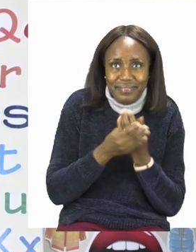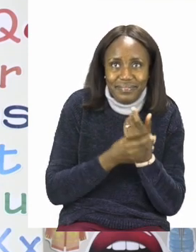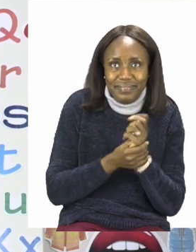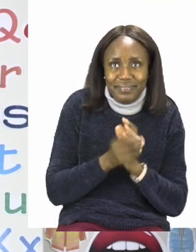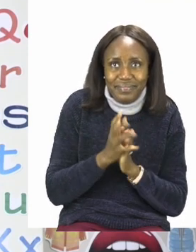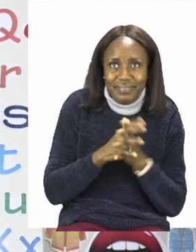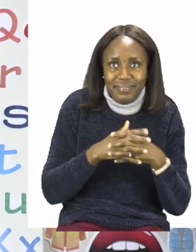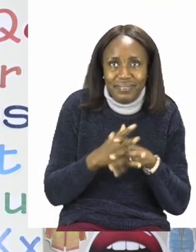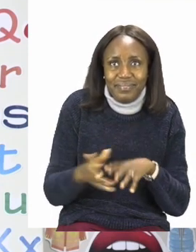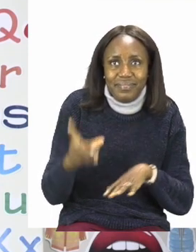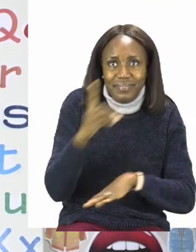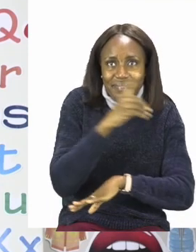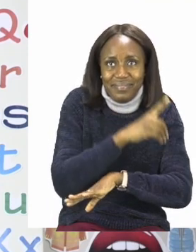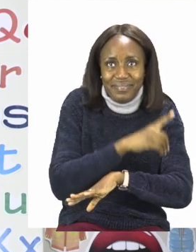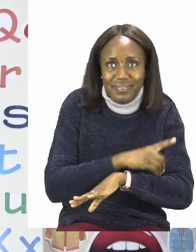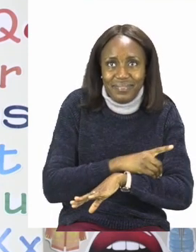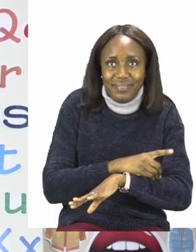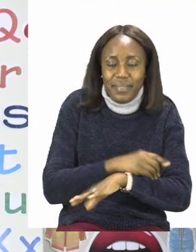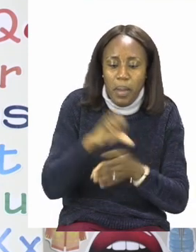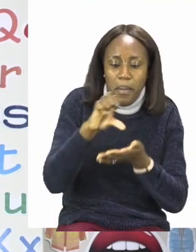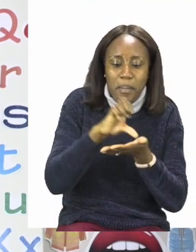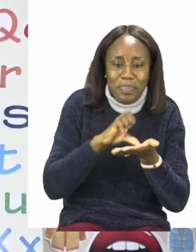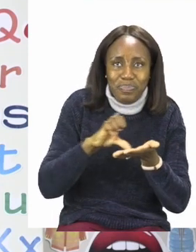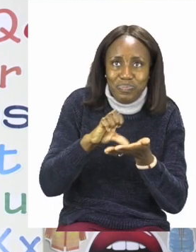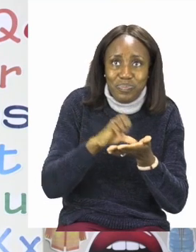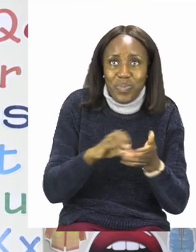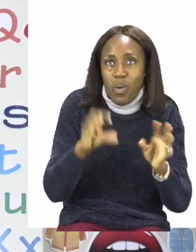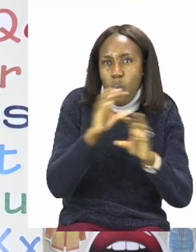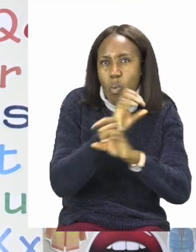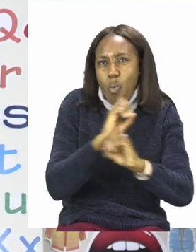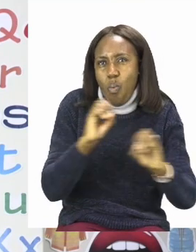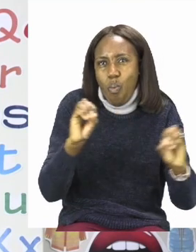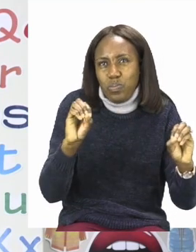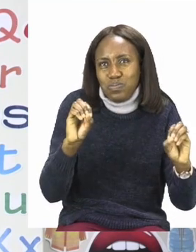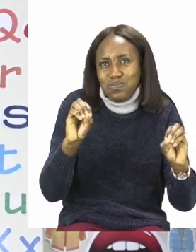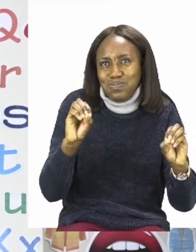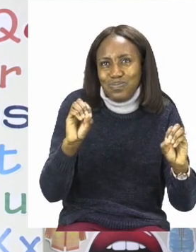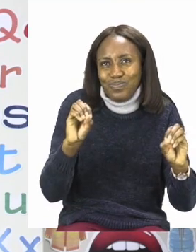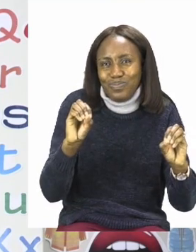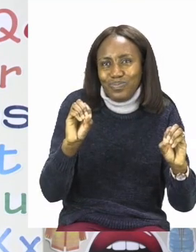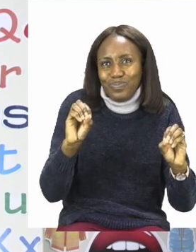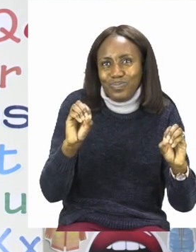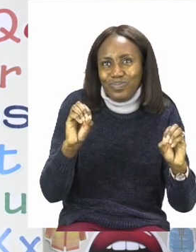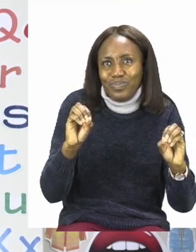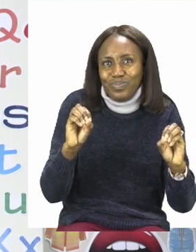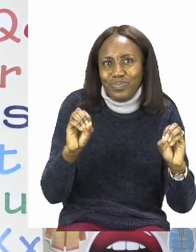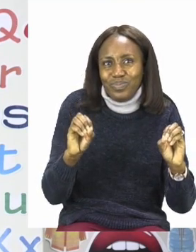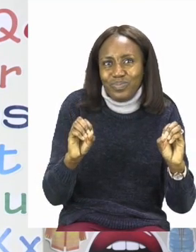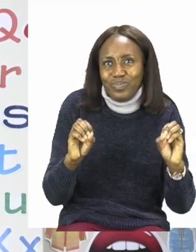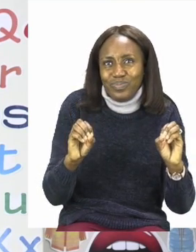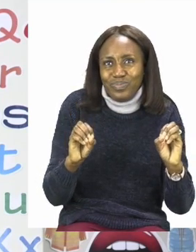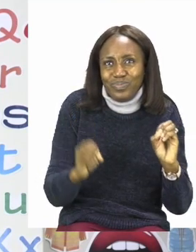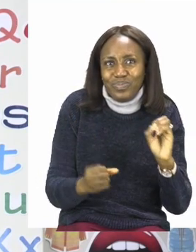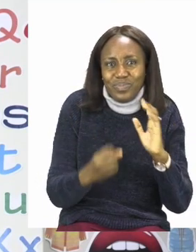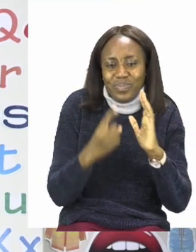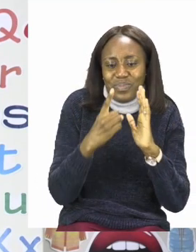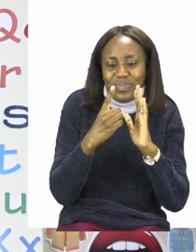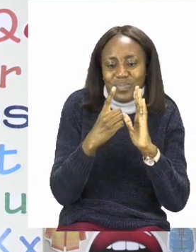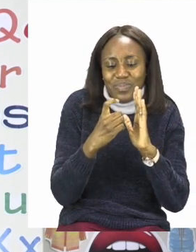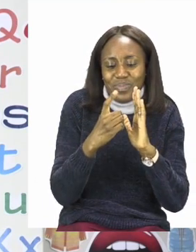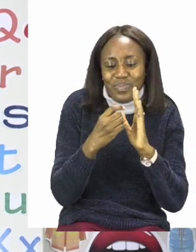Sanitize every day so the germs can stay away.